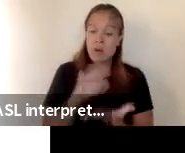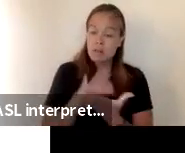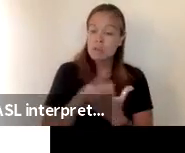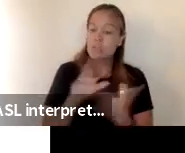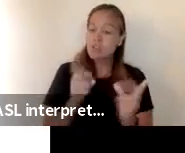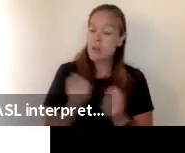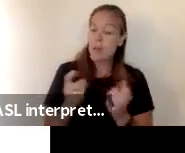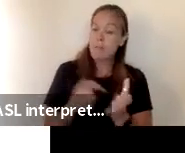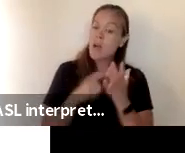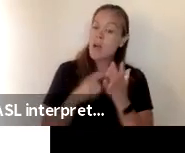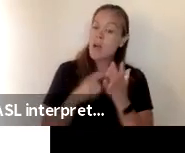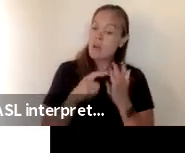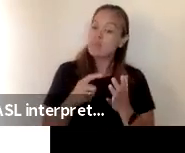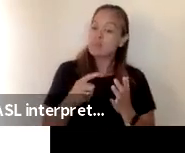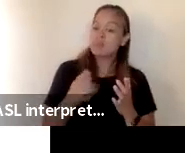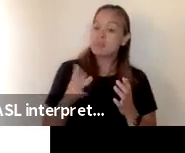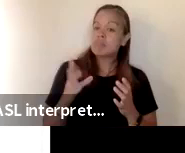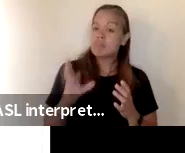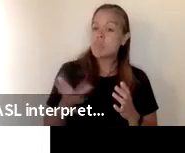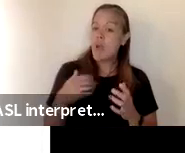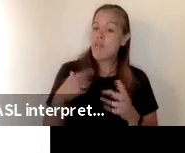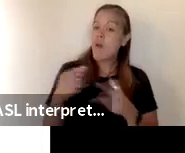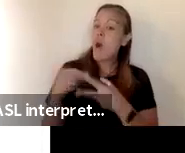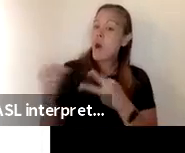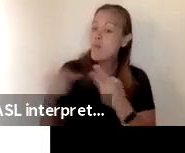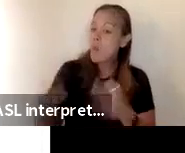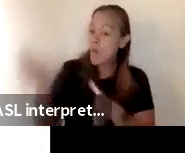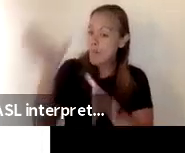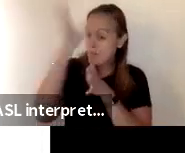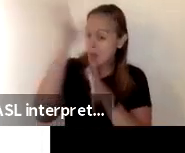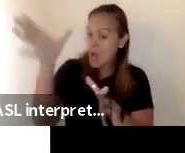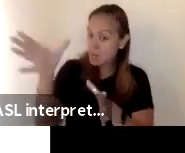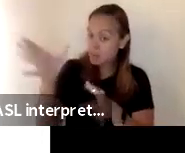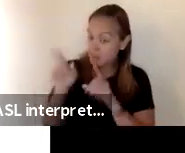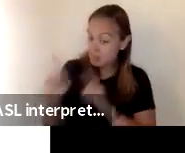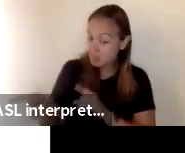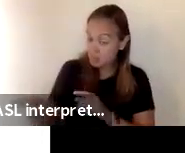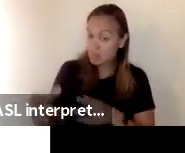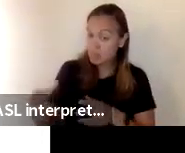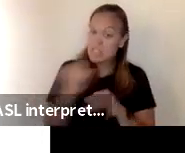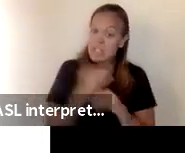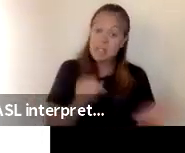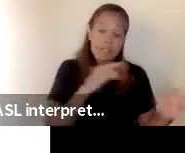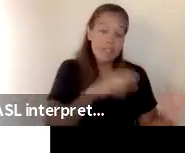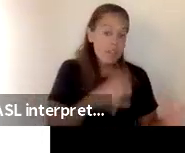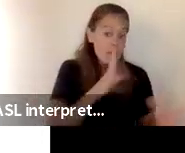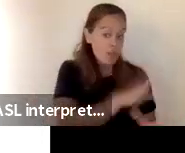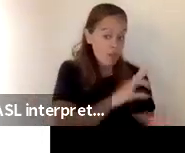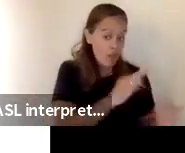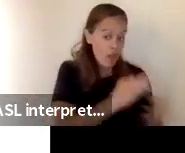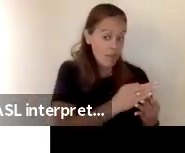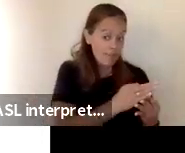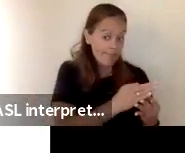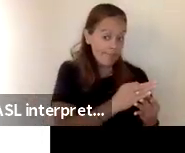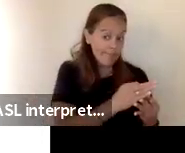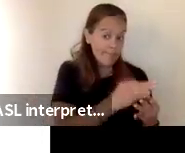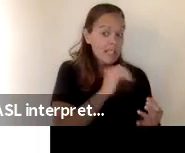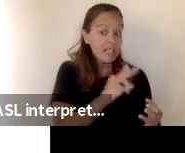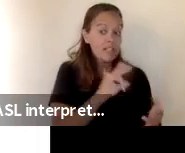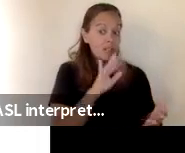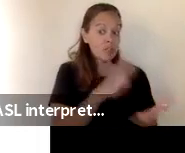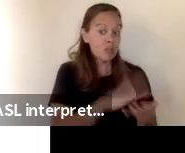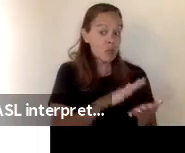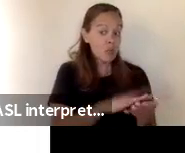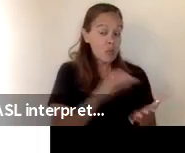must offer an option to parents the parent may choose the independent study for their families if the school district is